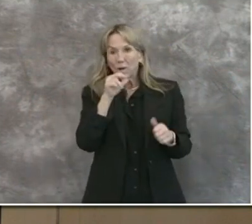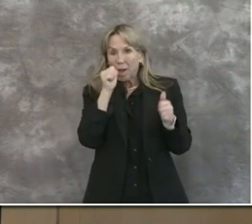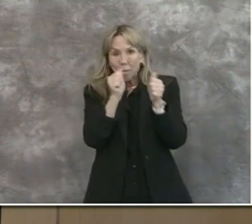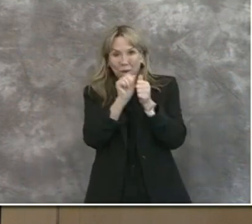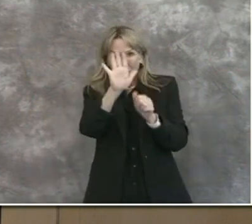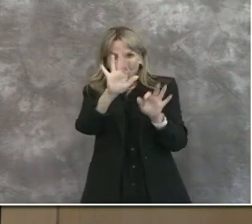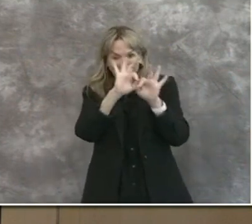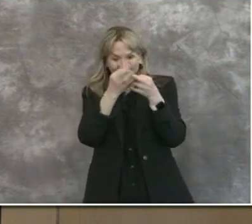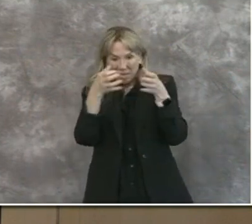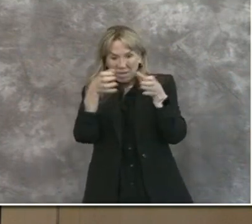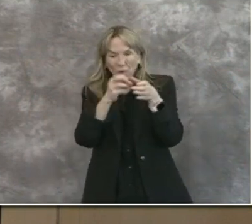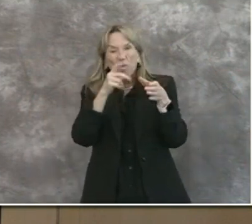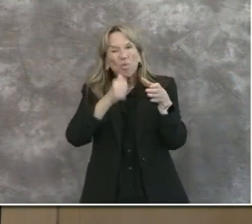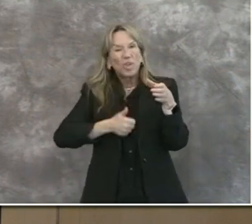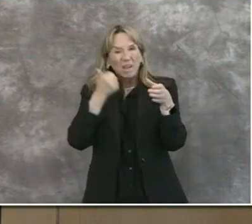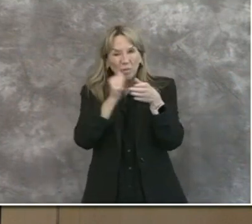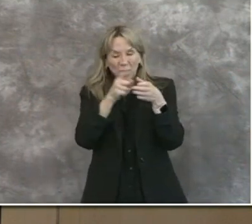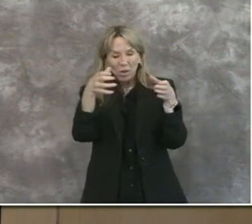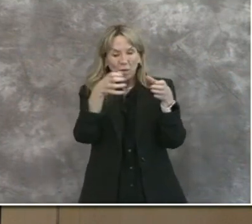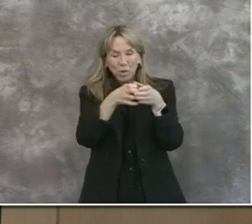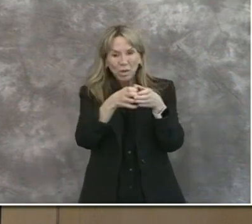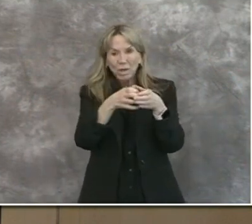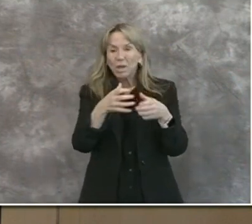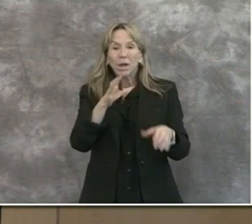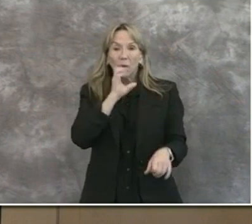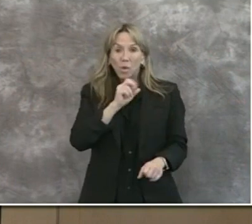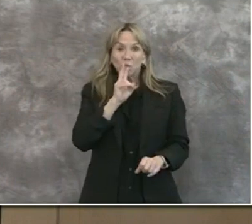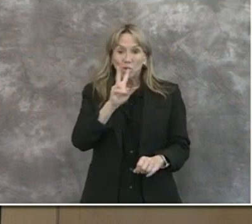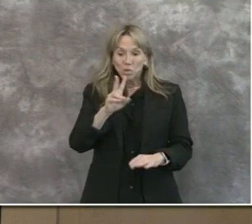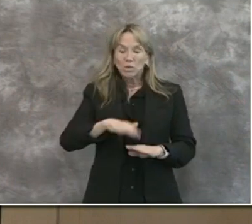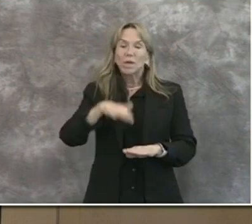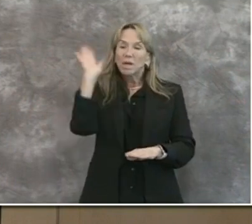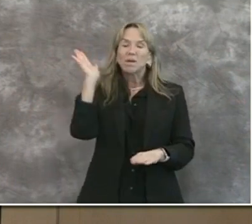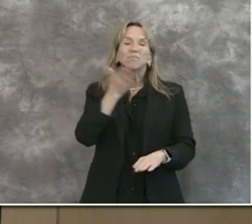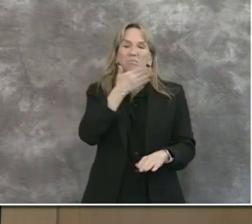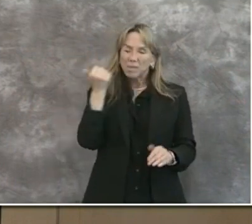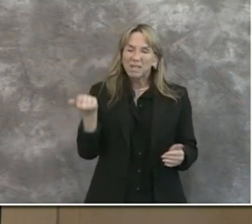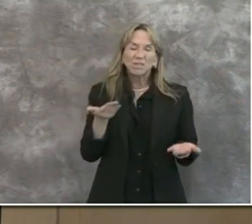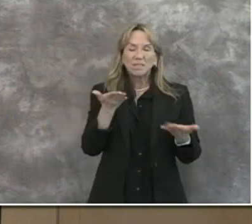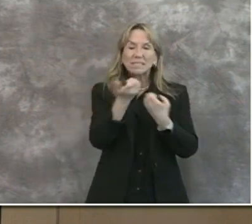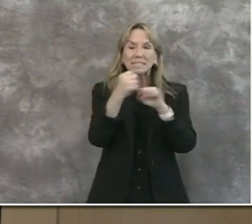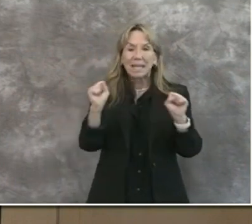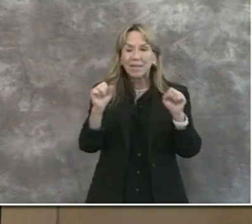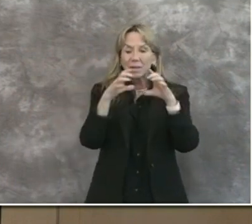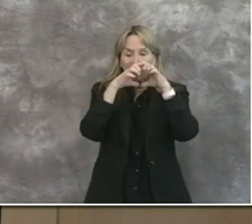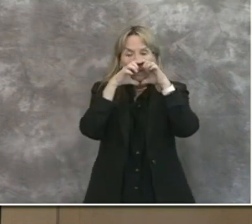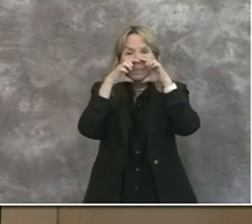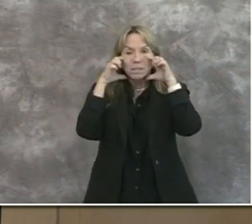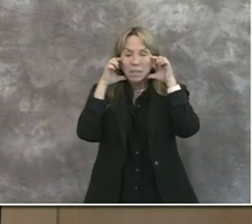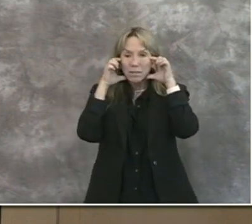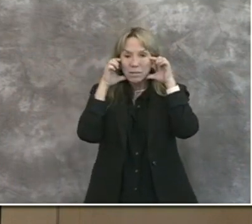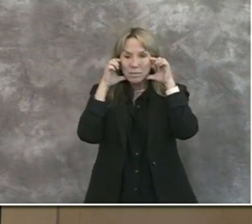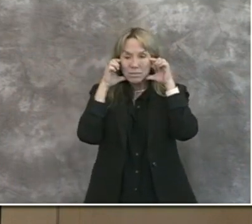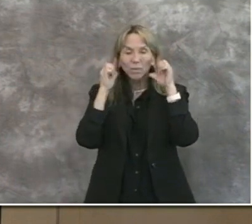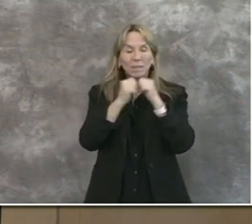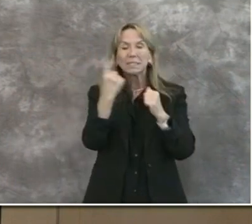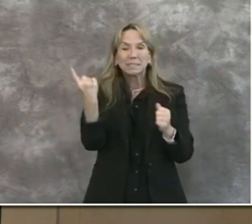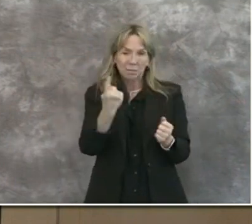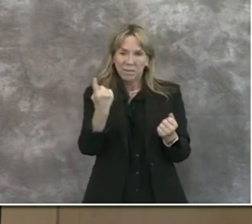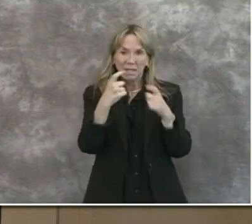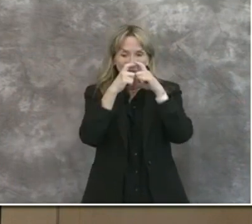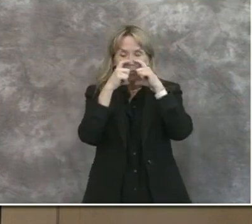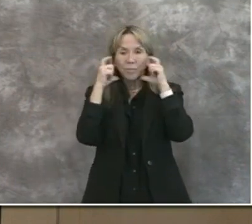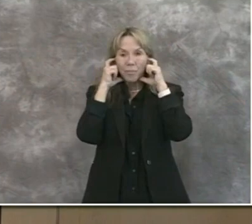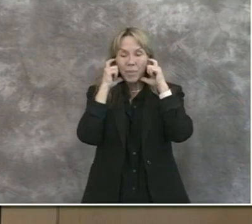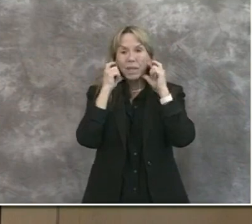is for everyone two years of age and older to cover your mouth and nose with a face covering. People